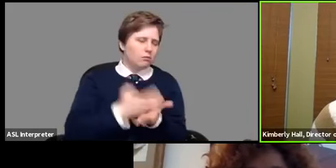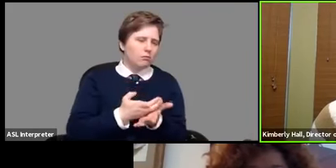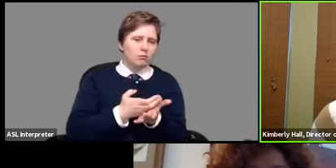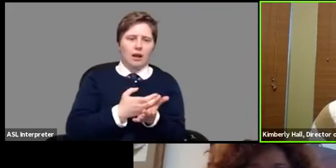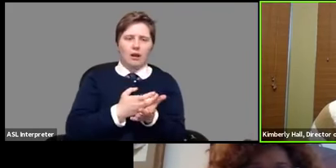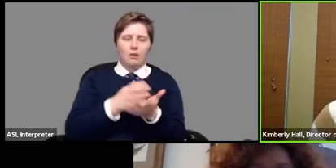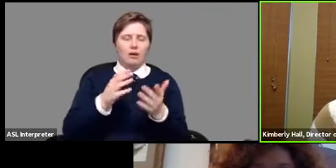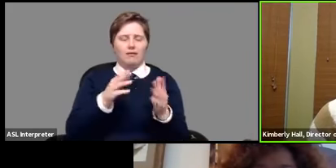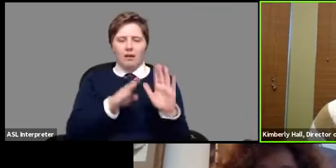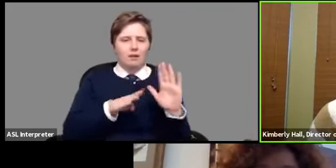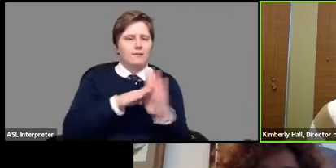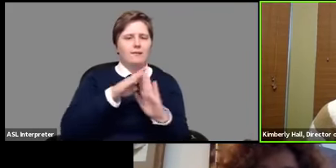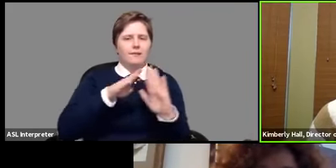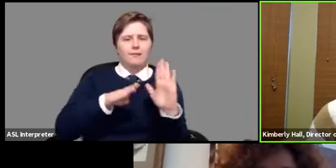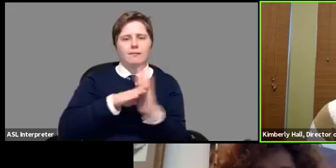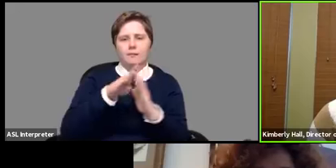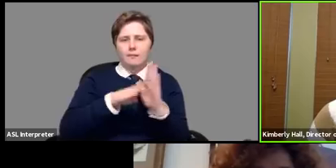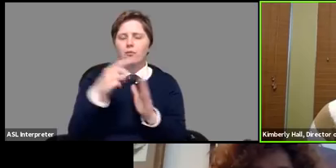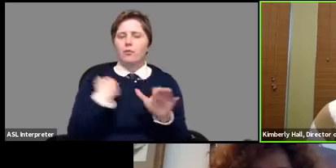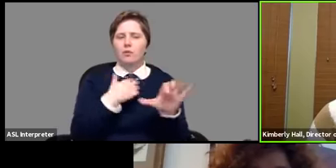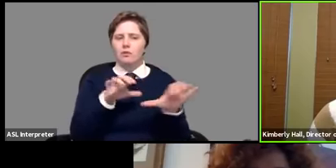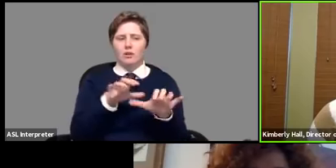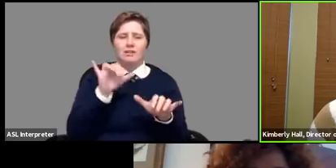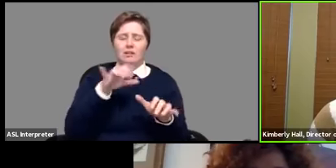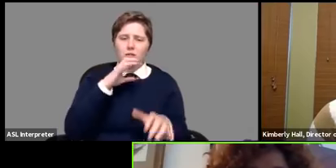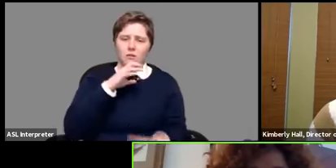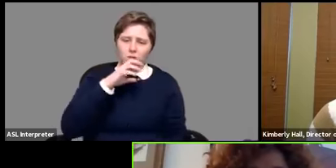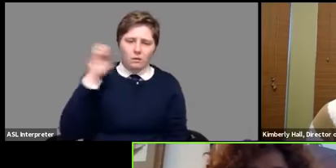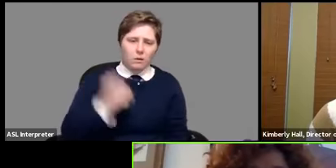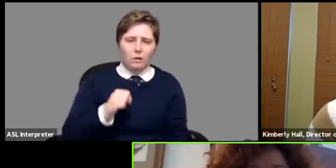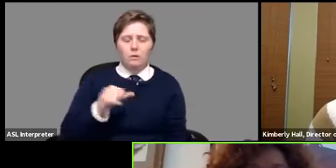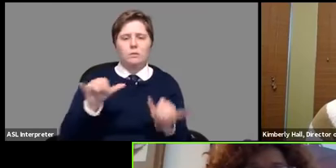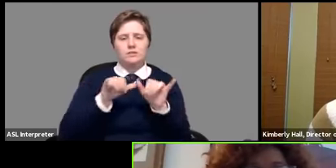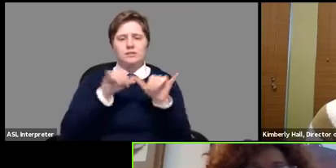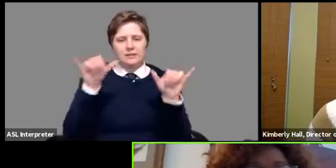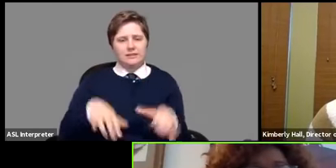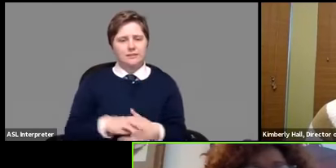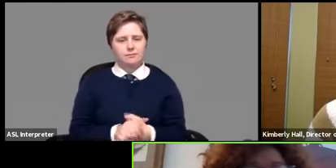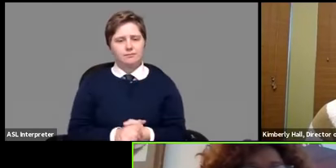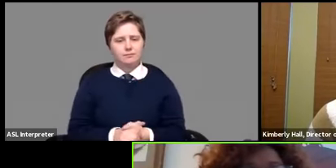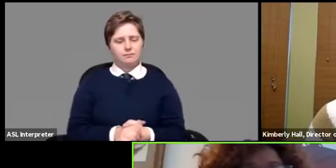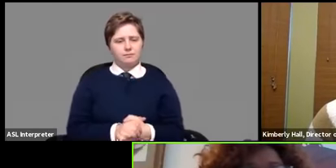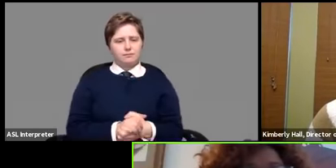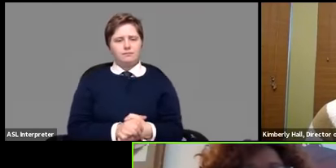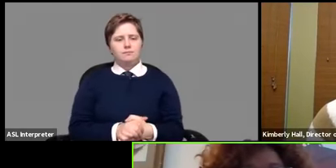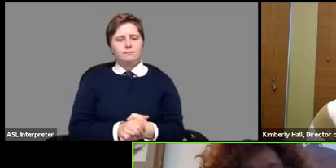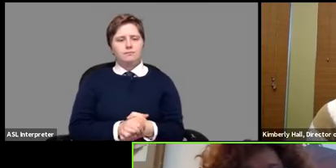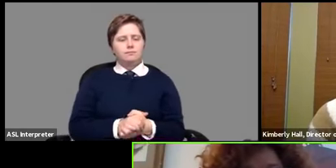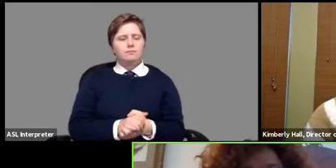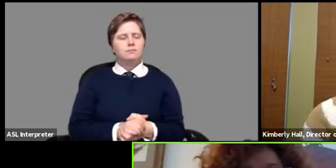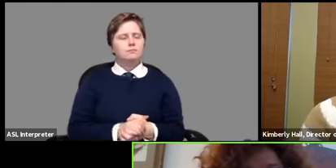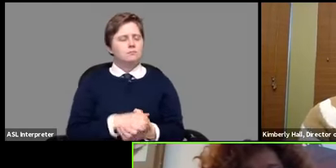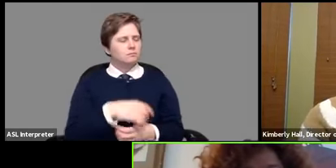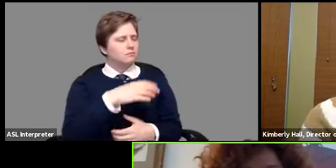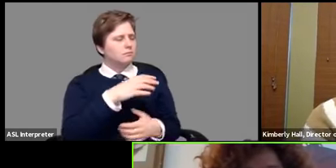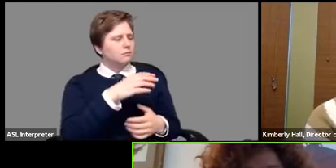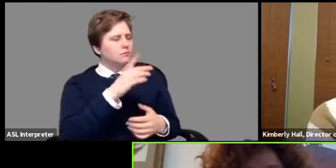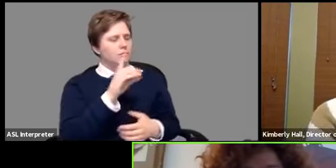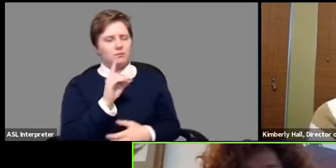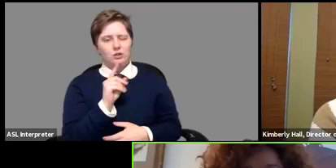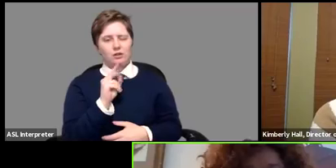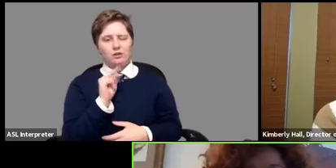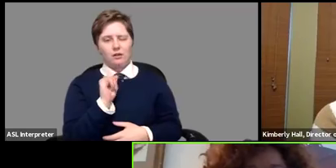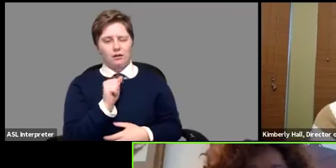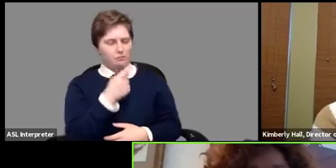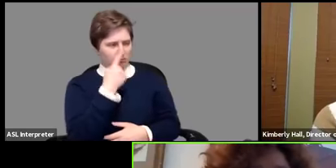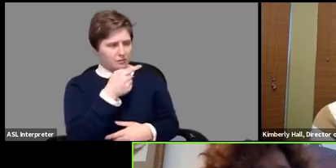scaling up it's a year old system absolutely could you tell us what the current status